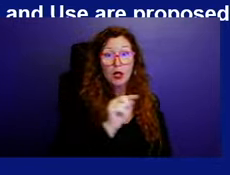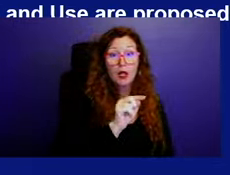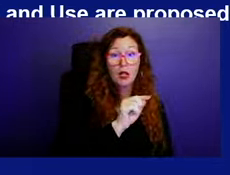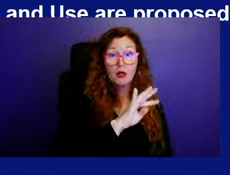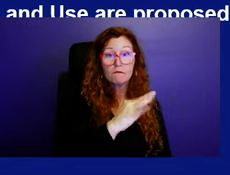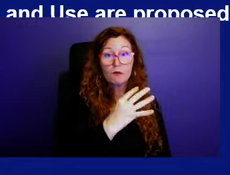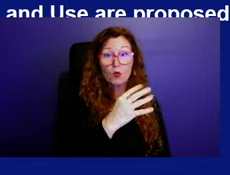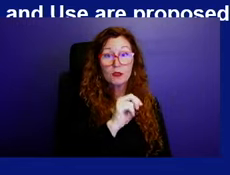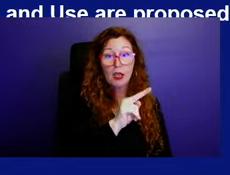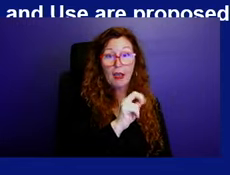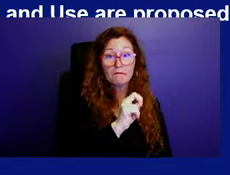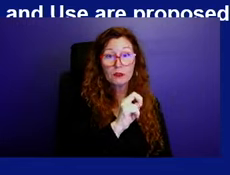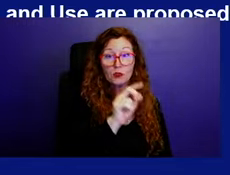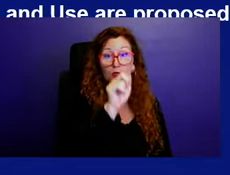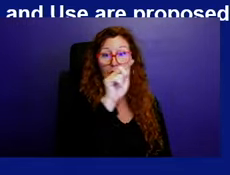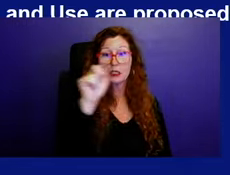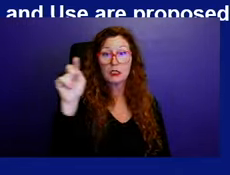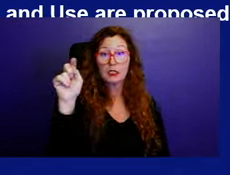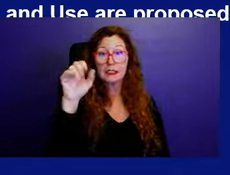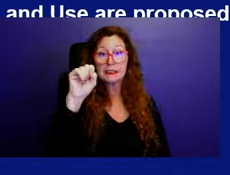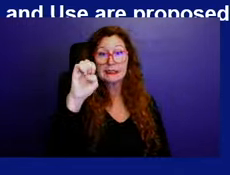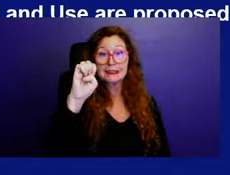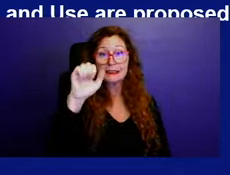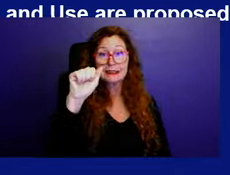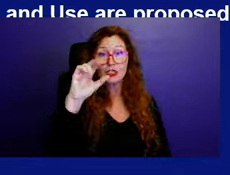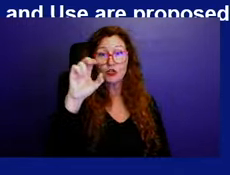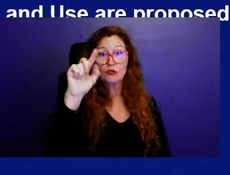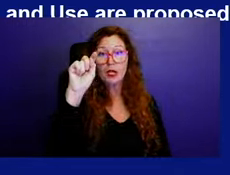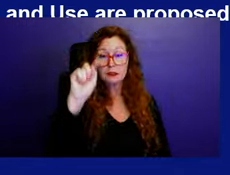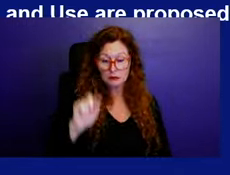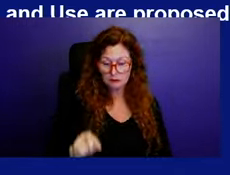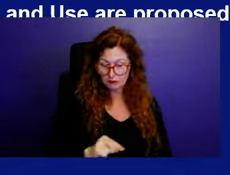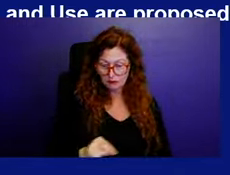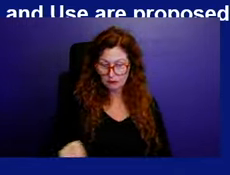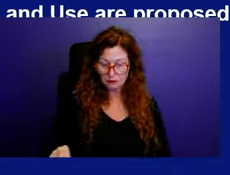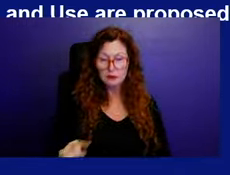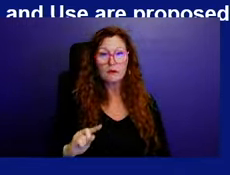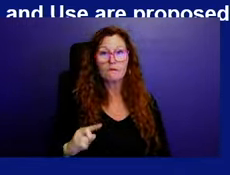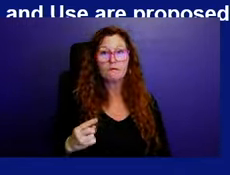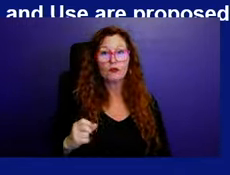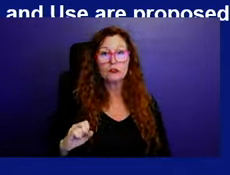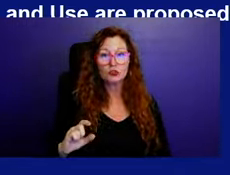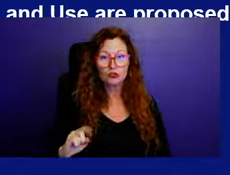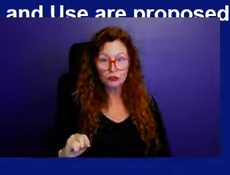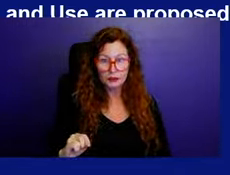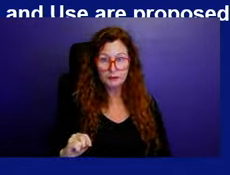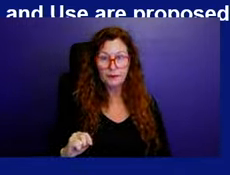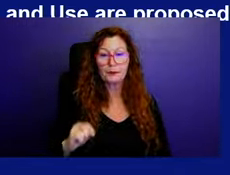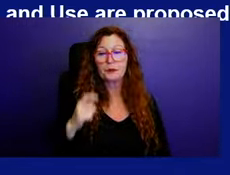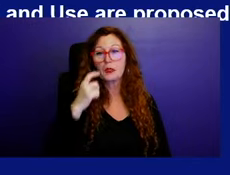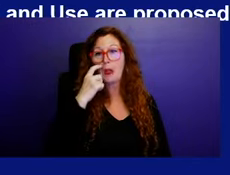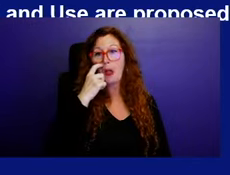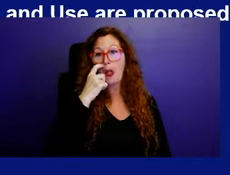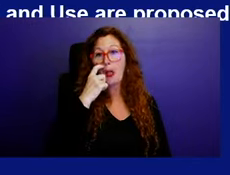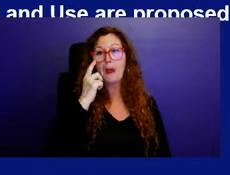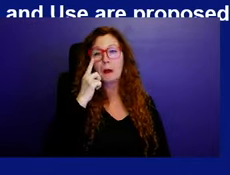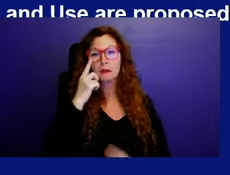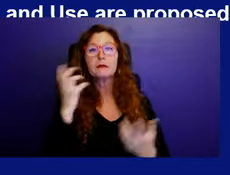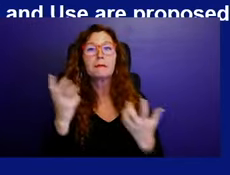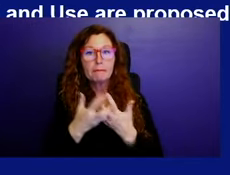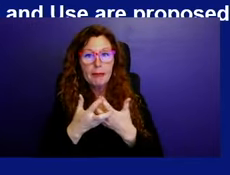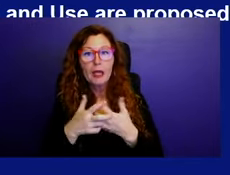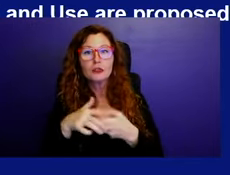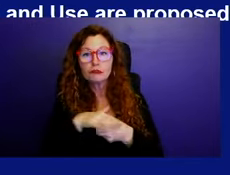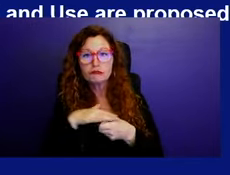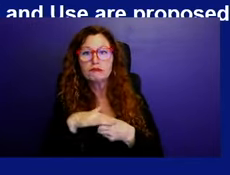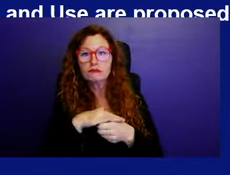First Street. The rezoning request is from single and two family residential to infill planned unit development. Uh, no changes to